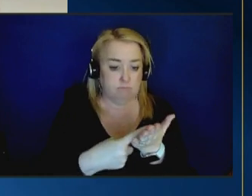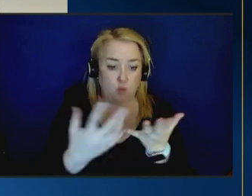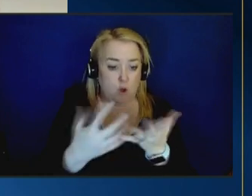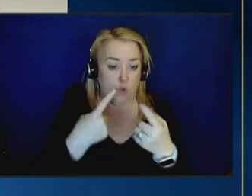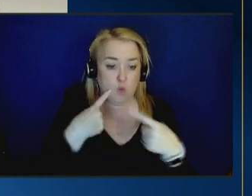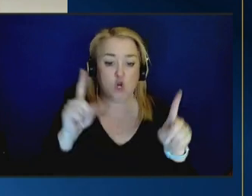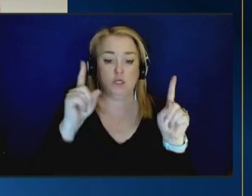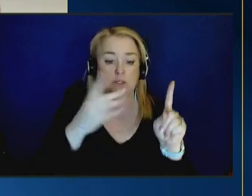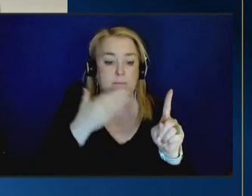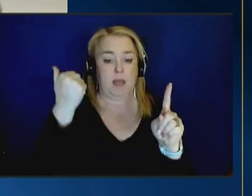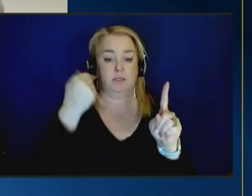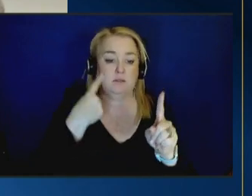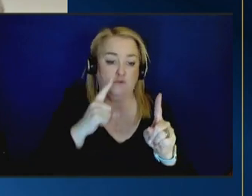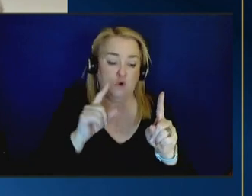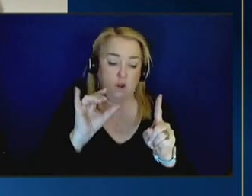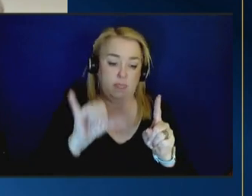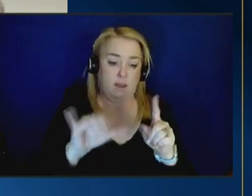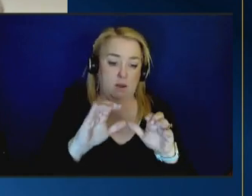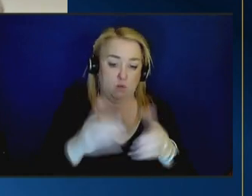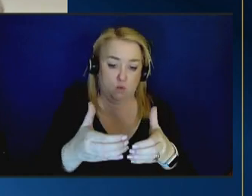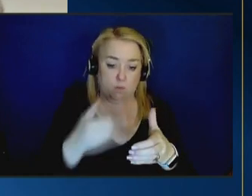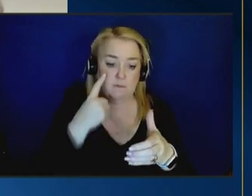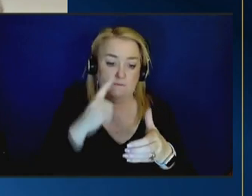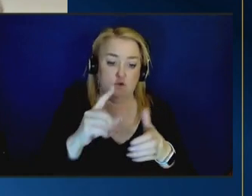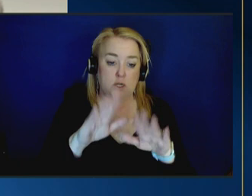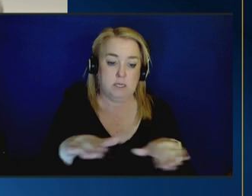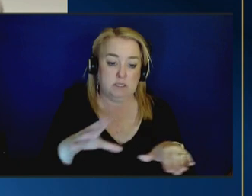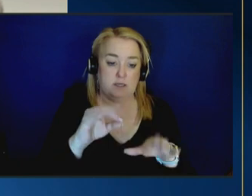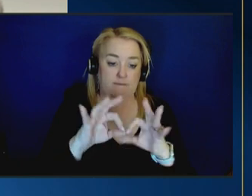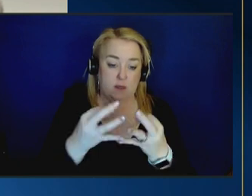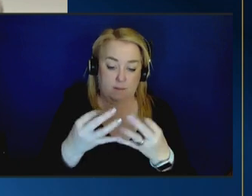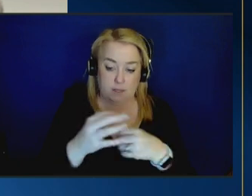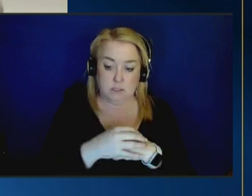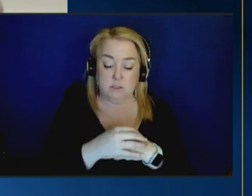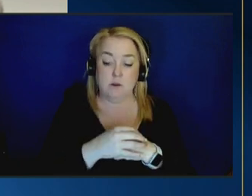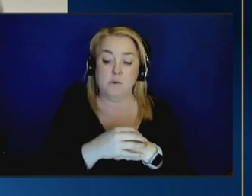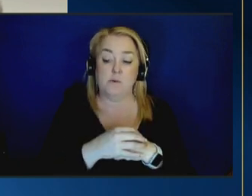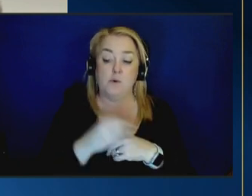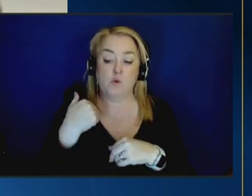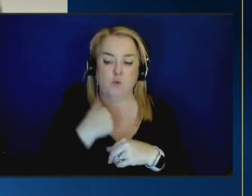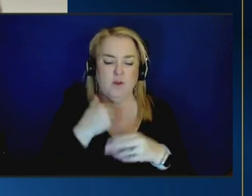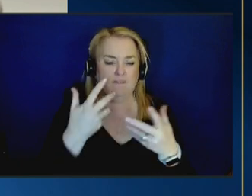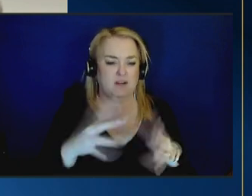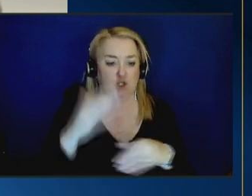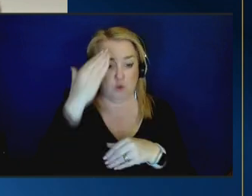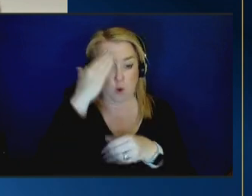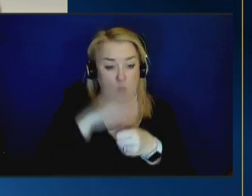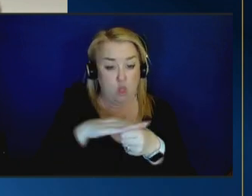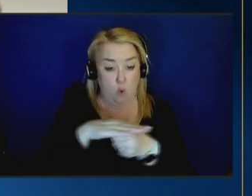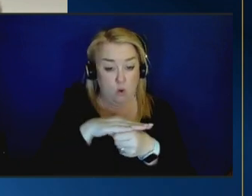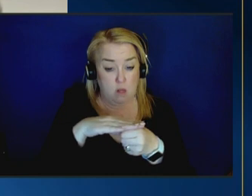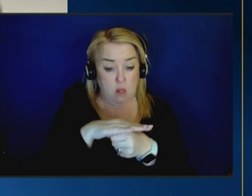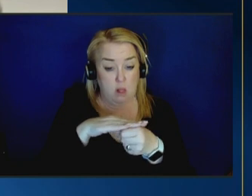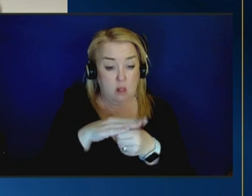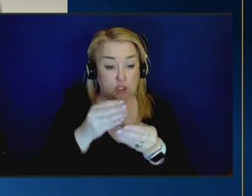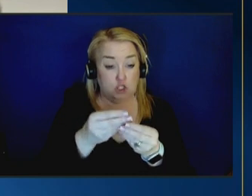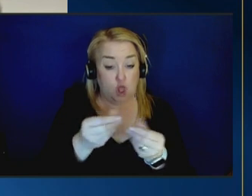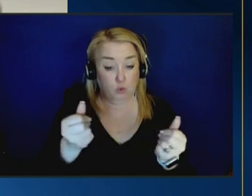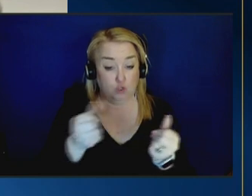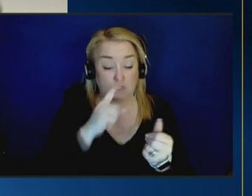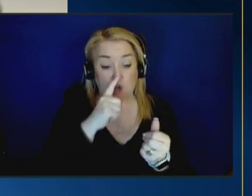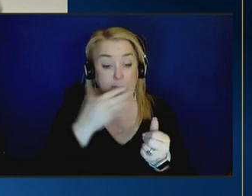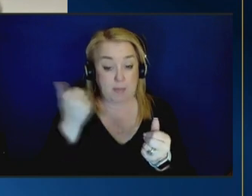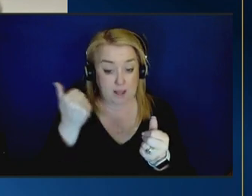for this population for native kids and families um we know that uh local solutions are best and tribal